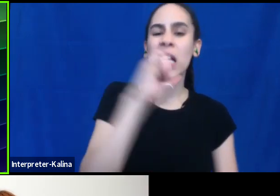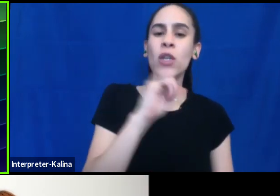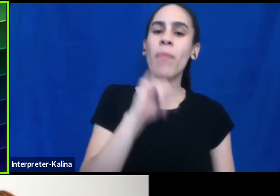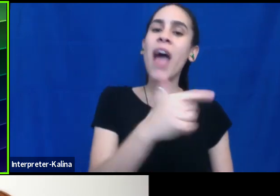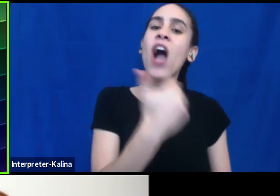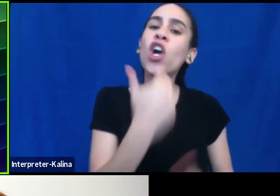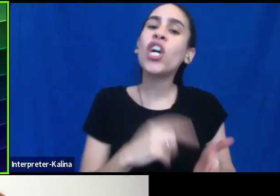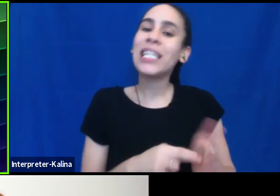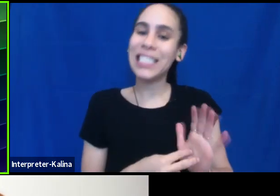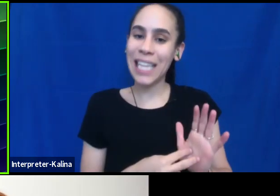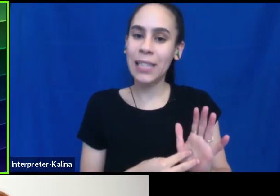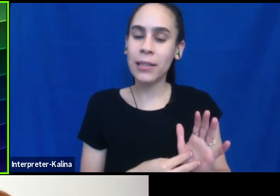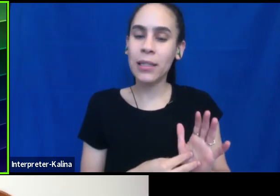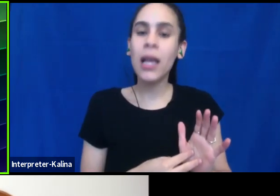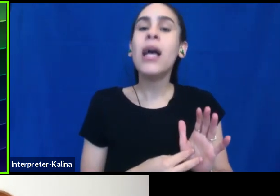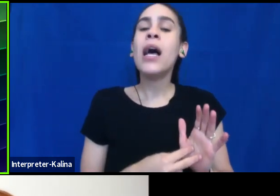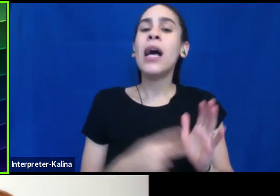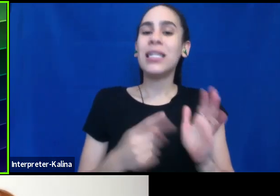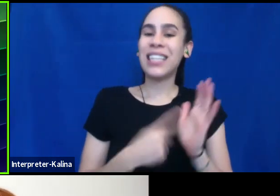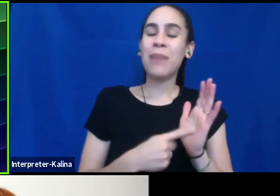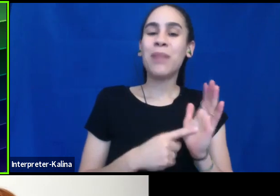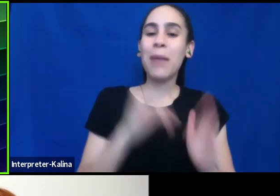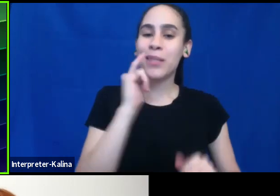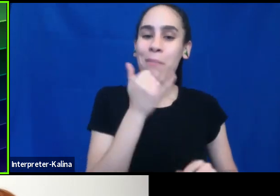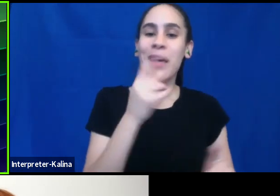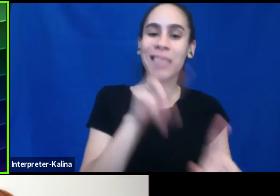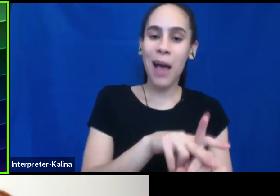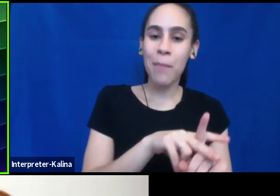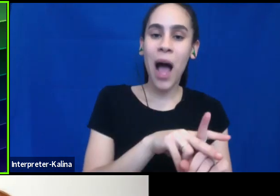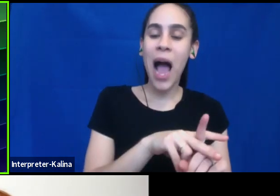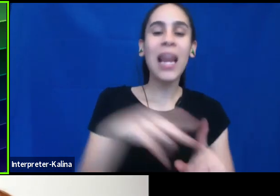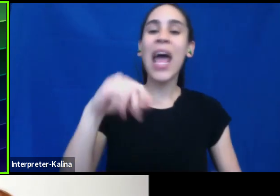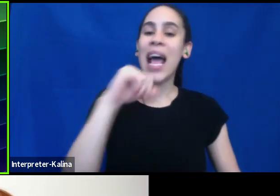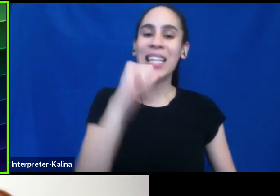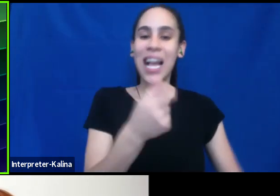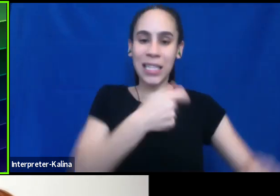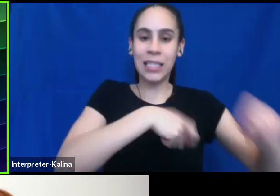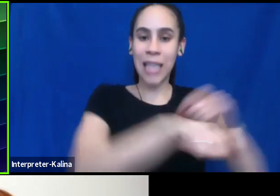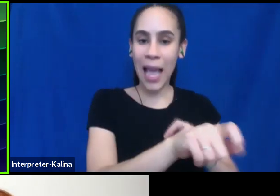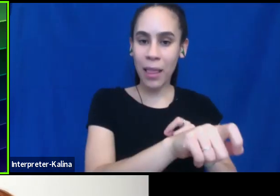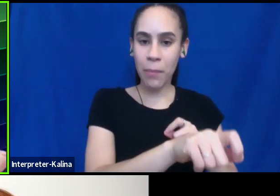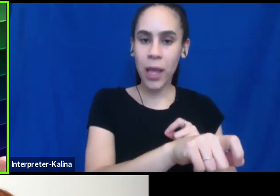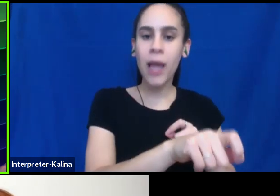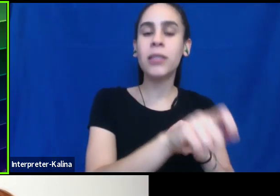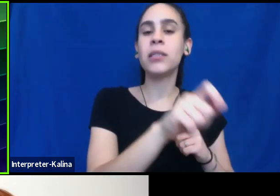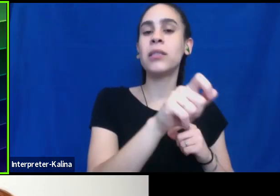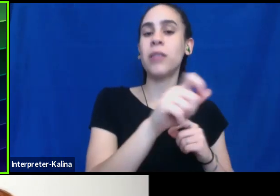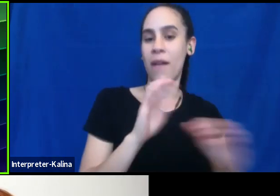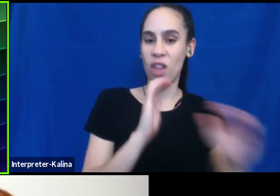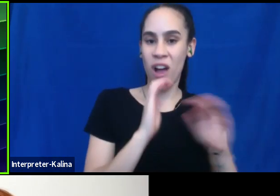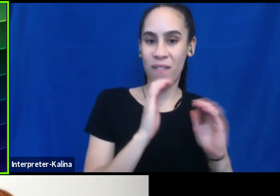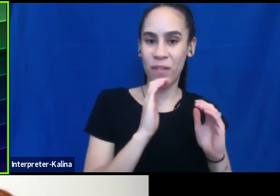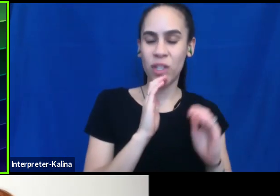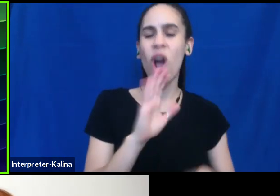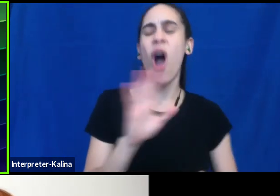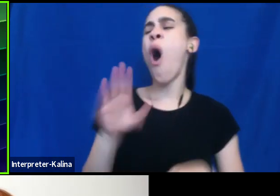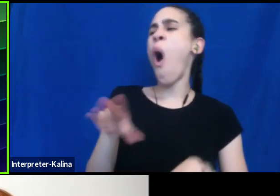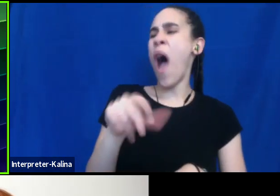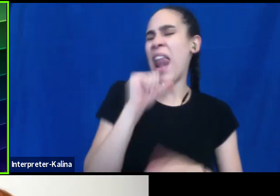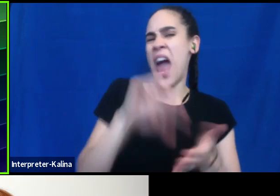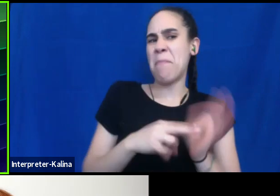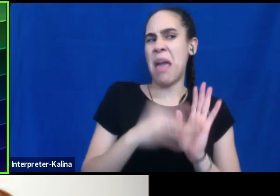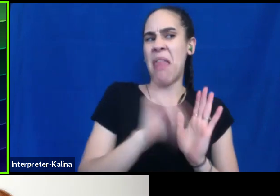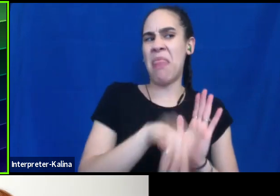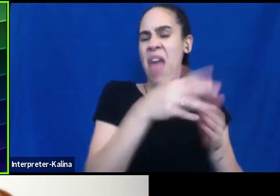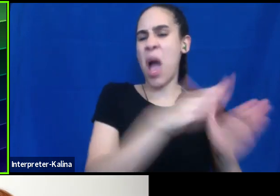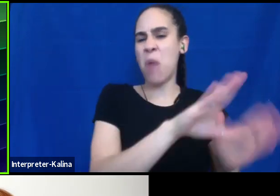I think it's often misapplied. It doesn't mean it doesn't take the place of the conversation. It's not like a, Oh, they didn't mean it that way. So let's just